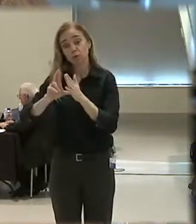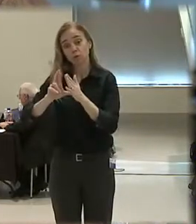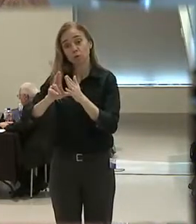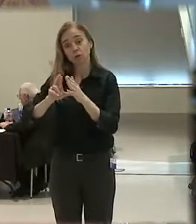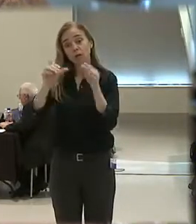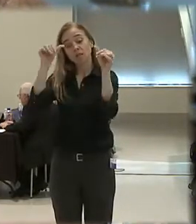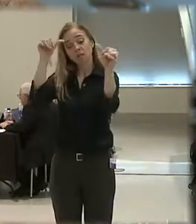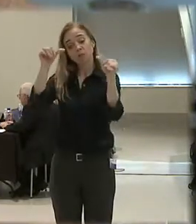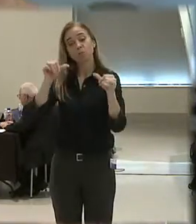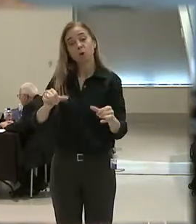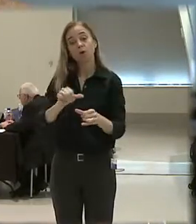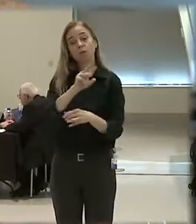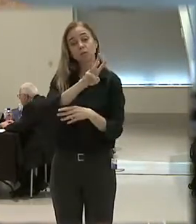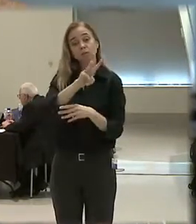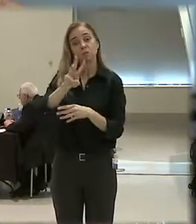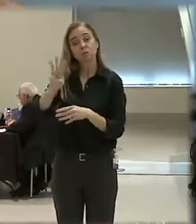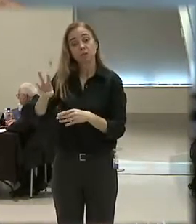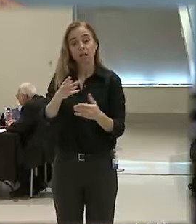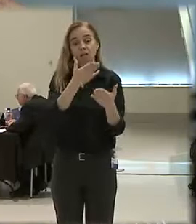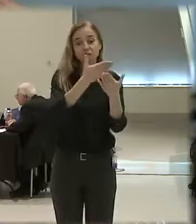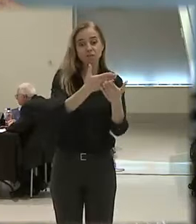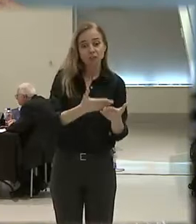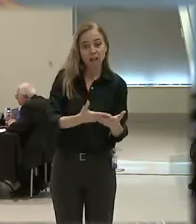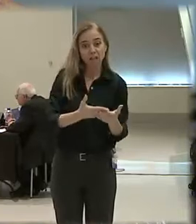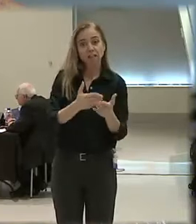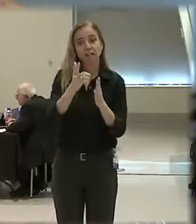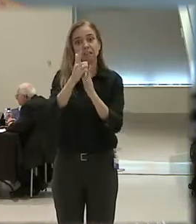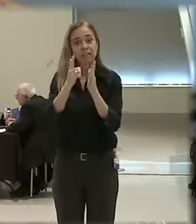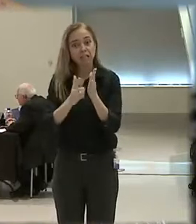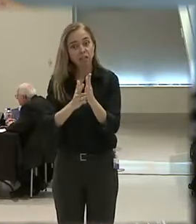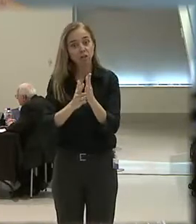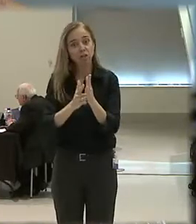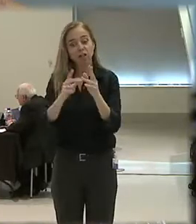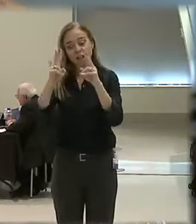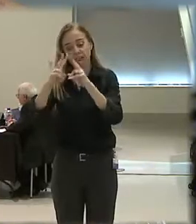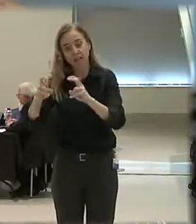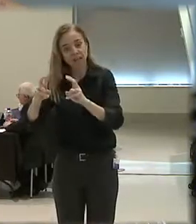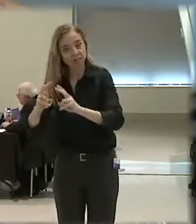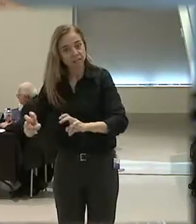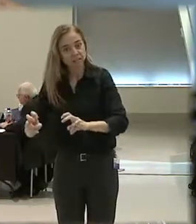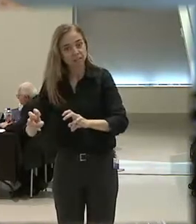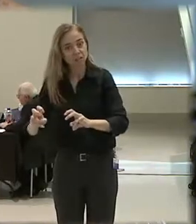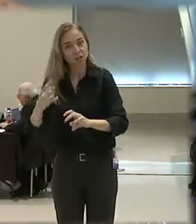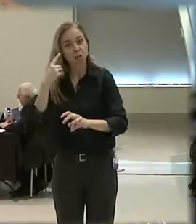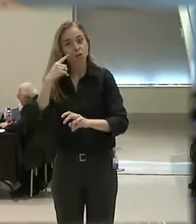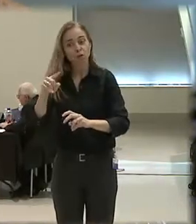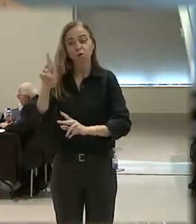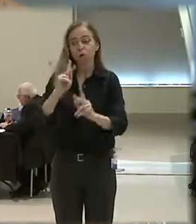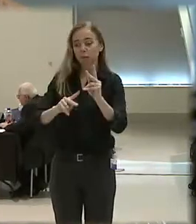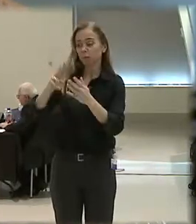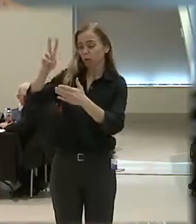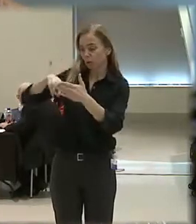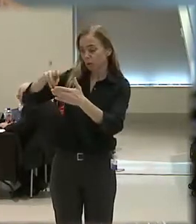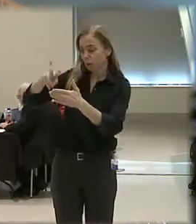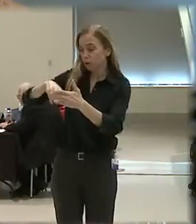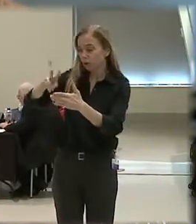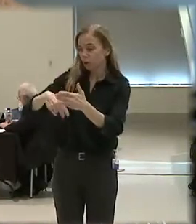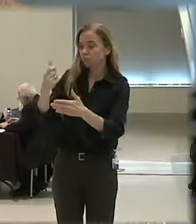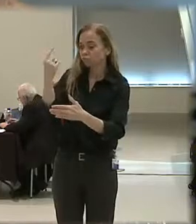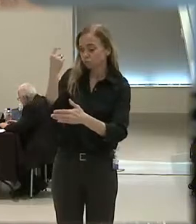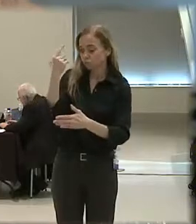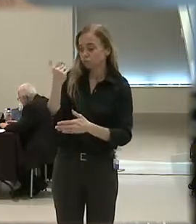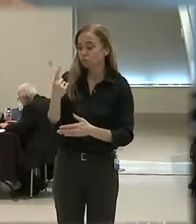posted on our website, the facts, the legal issues presented, the analysis for our citizens to consume and digest and